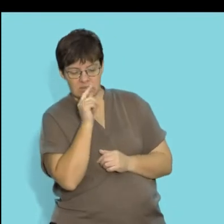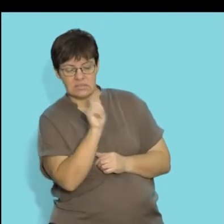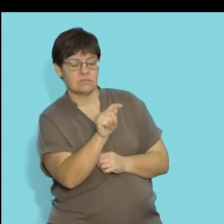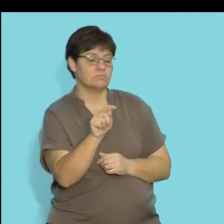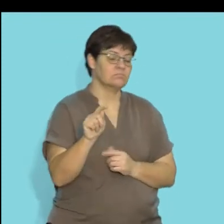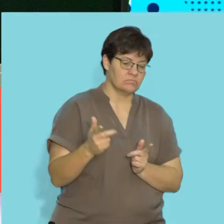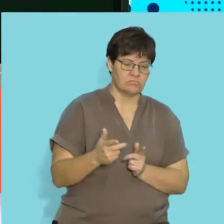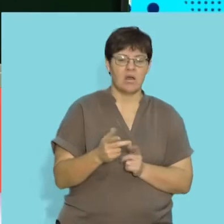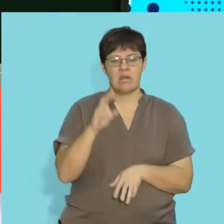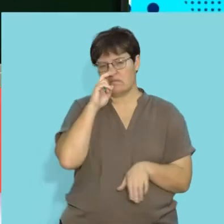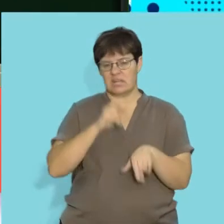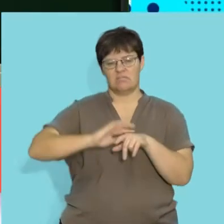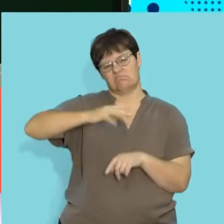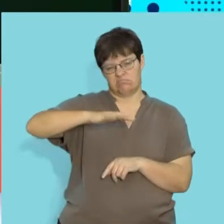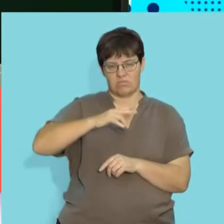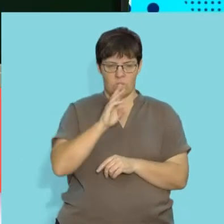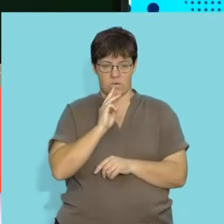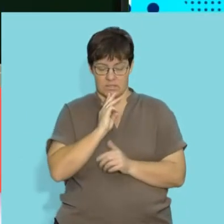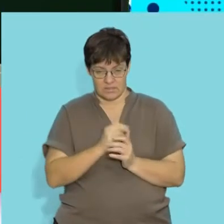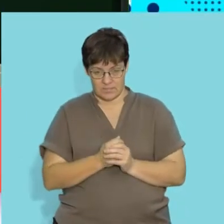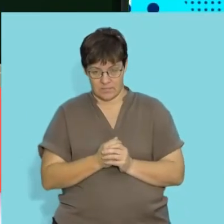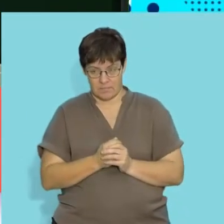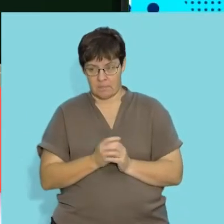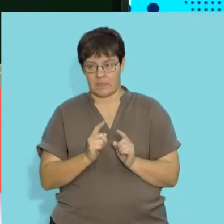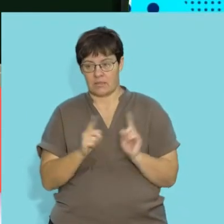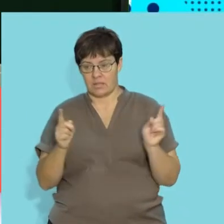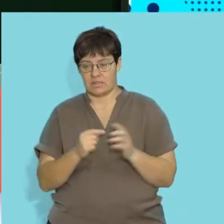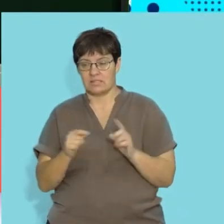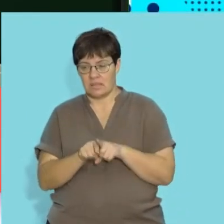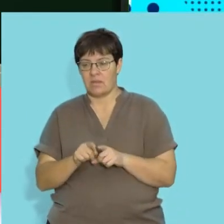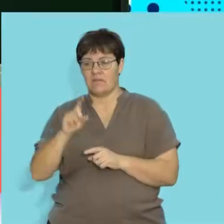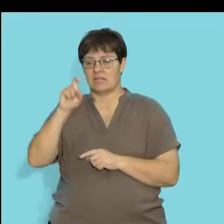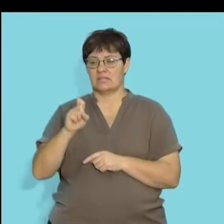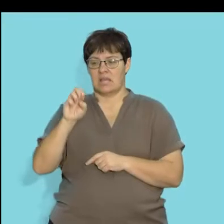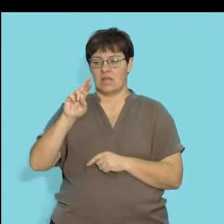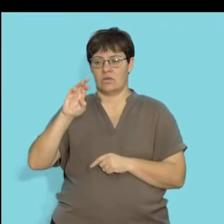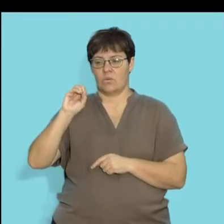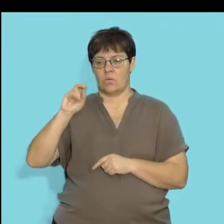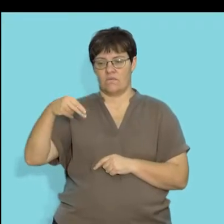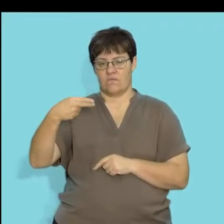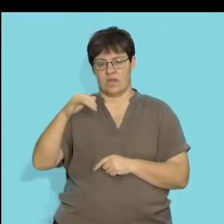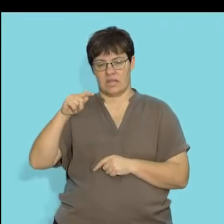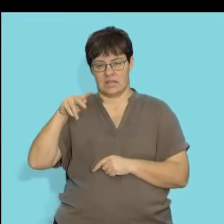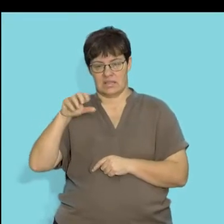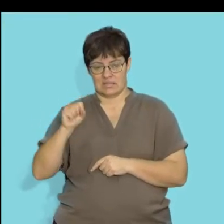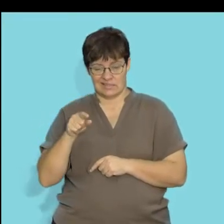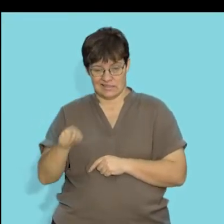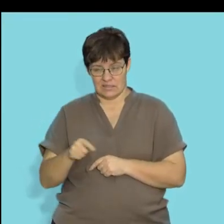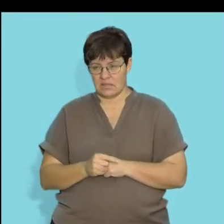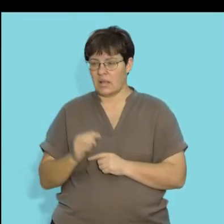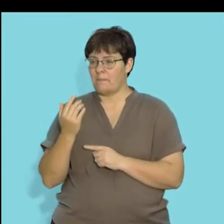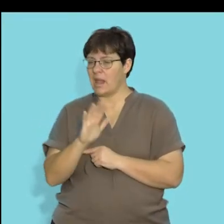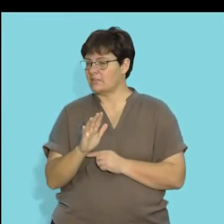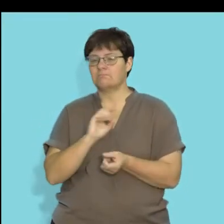see these plants, they require moderate amounts of water. However, we also have the xerophytes. And